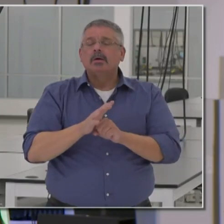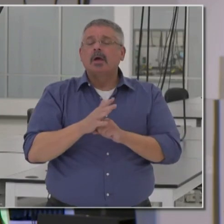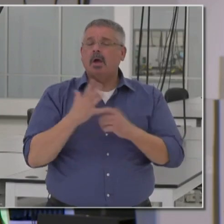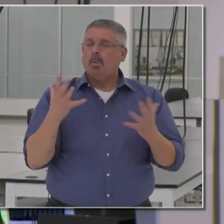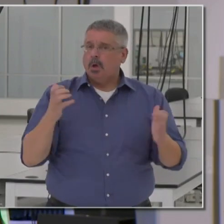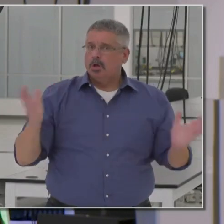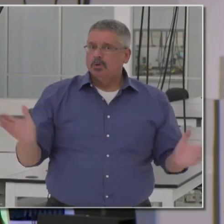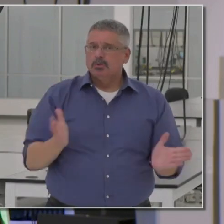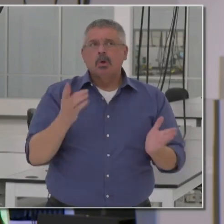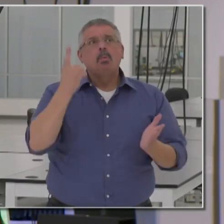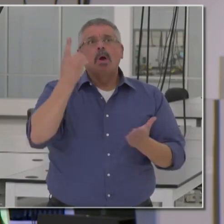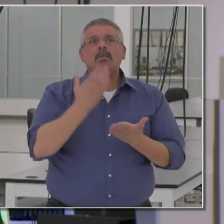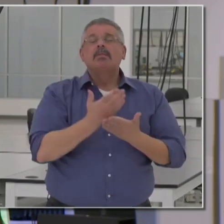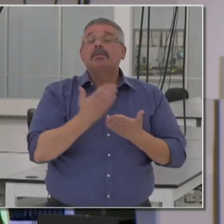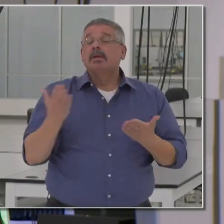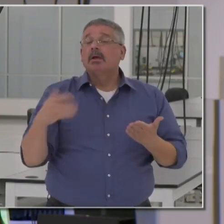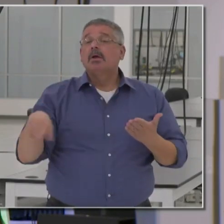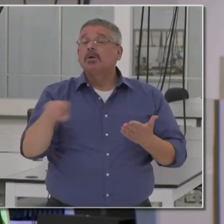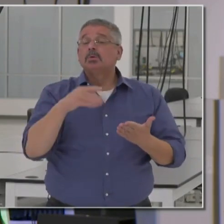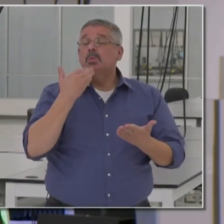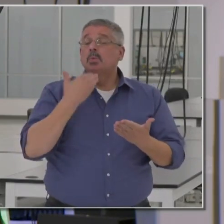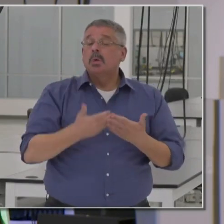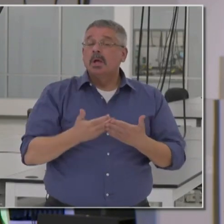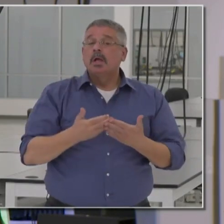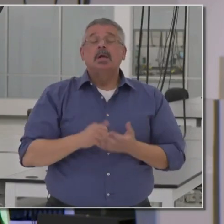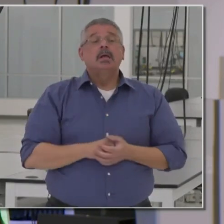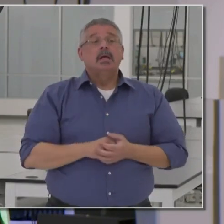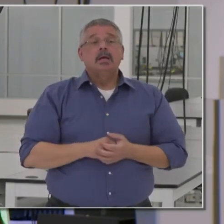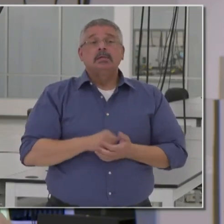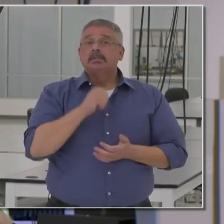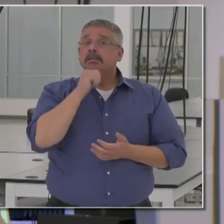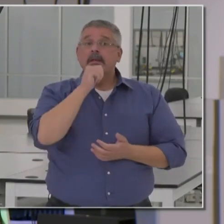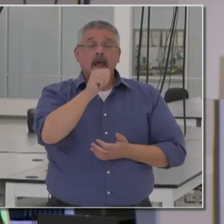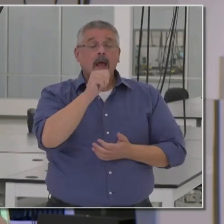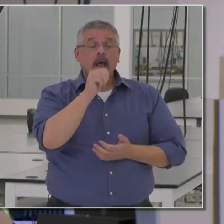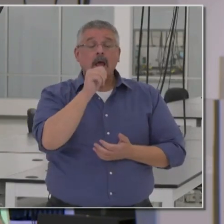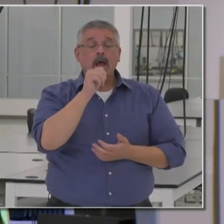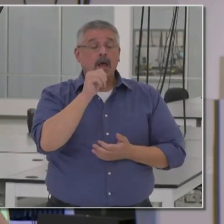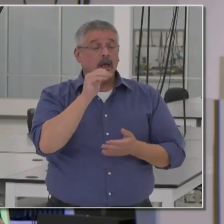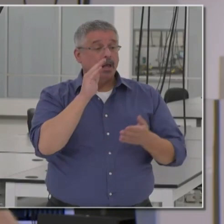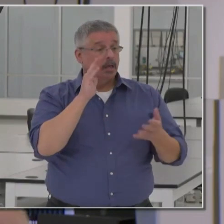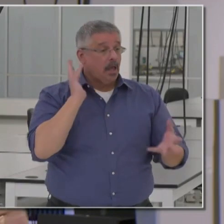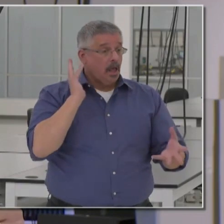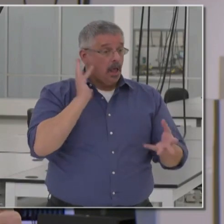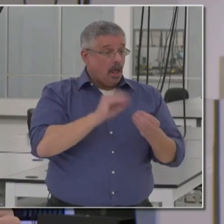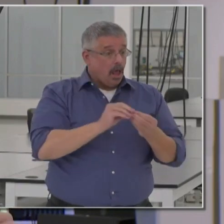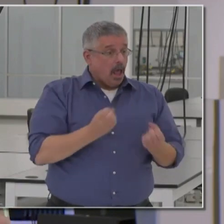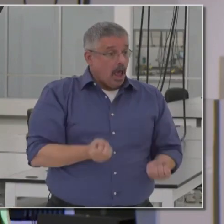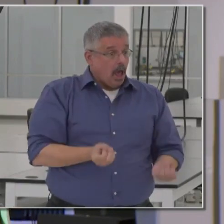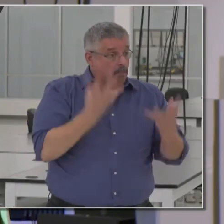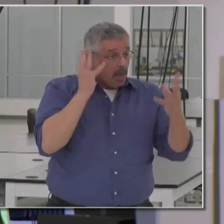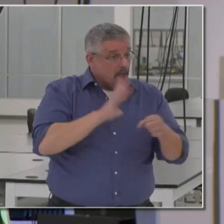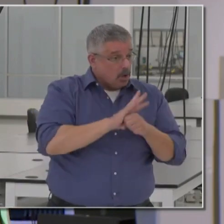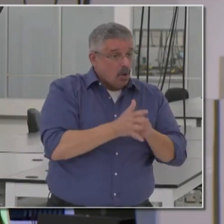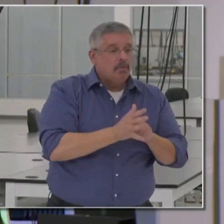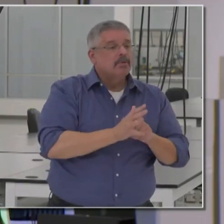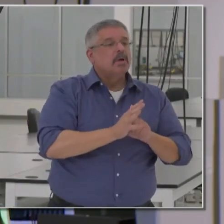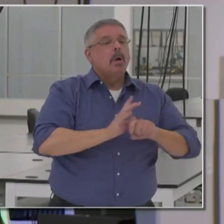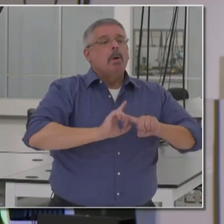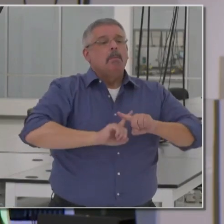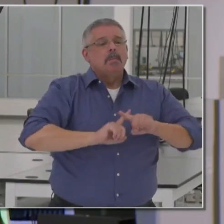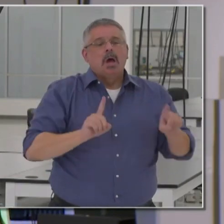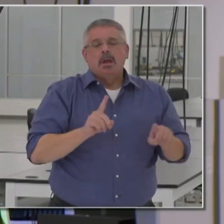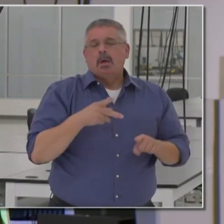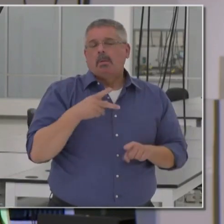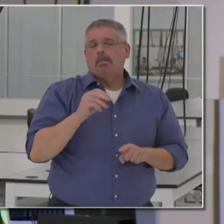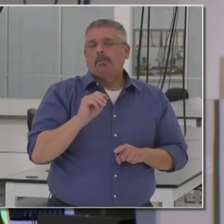encourage, I think one of the things we can all do well, is not focus as much on the total number of cases, but the positivity rate,